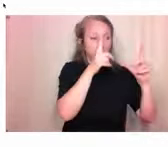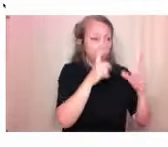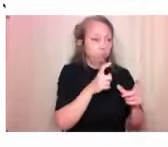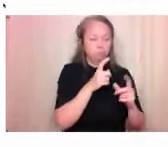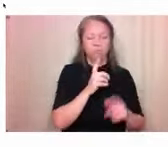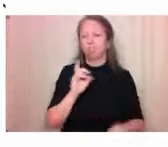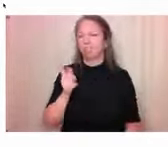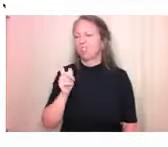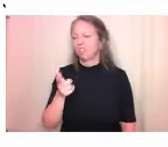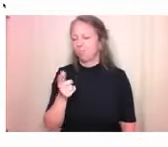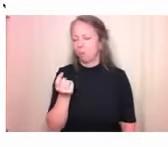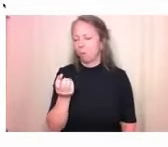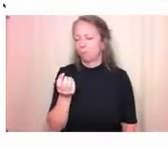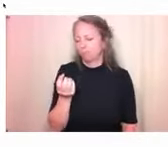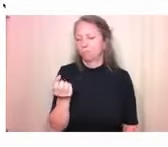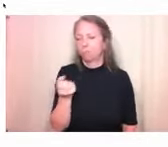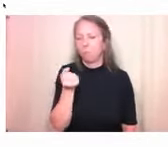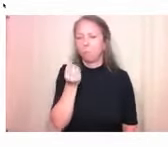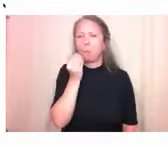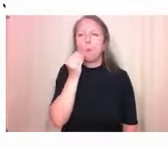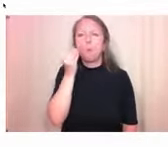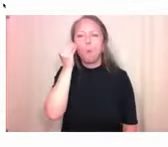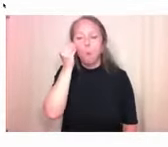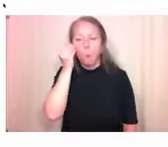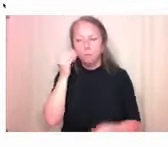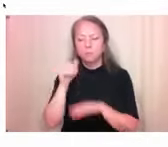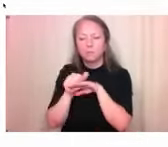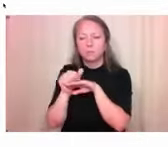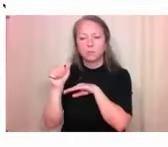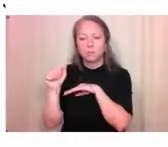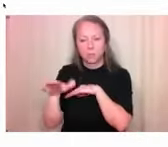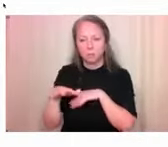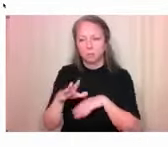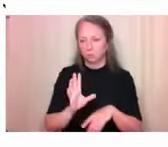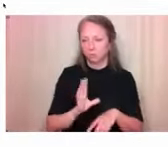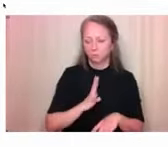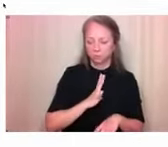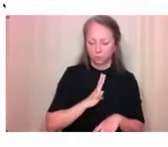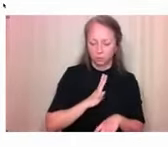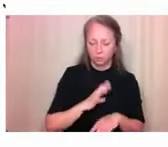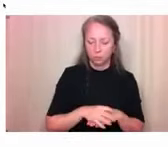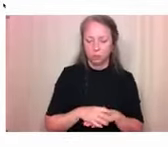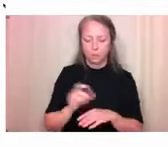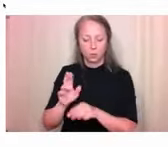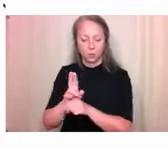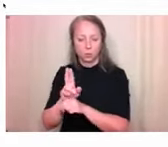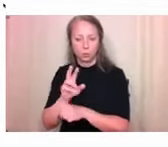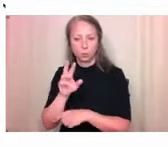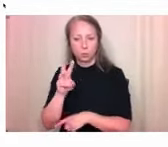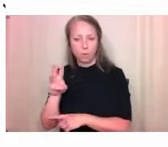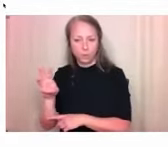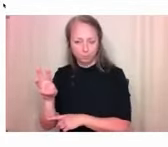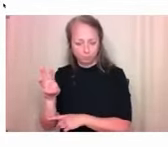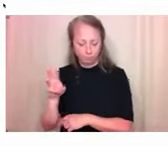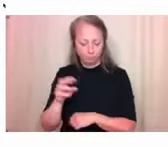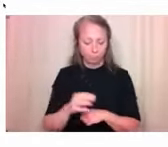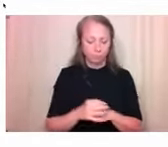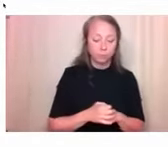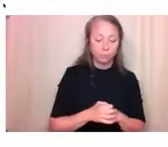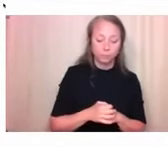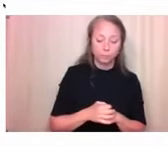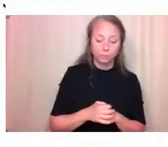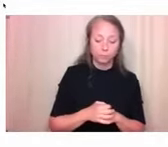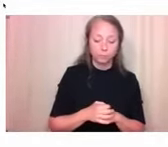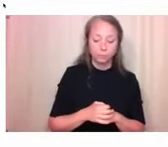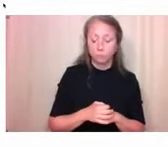don't have a smartphone, you can upload to the map directly from the website. So the survey and submission process are exactly